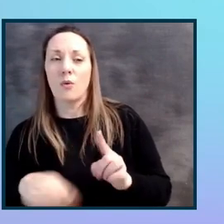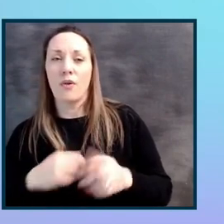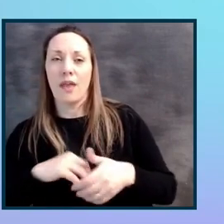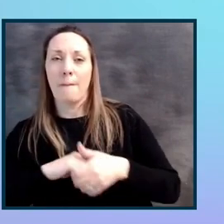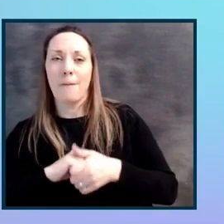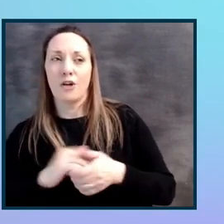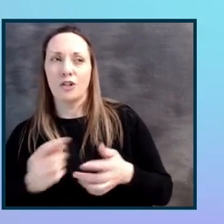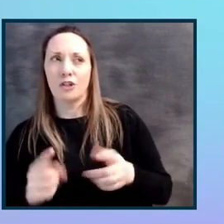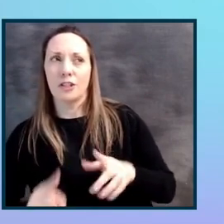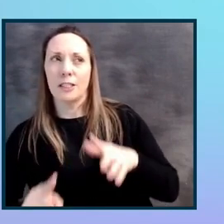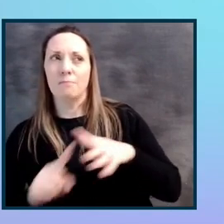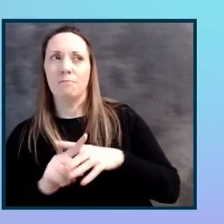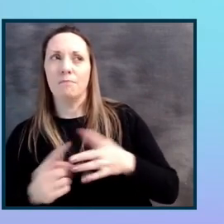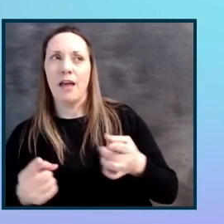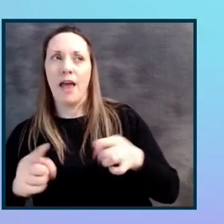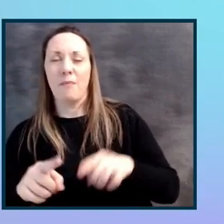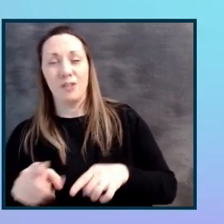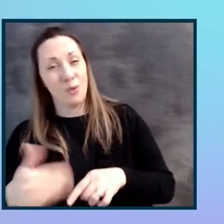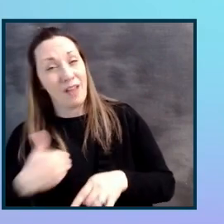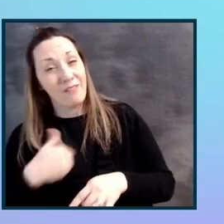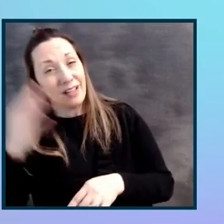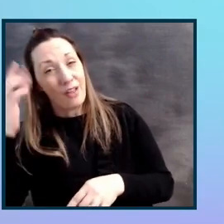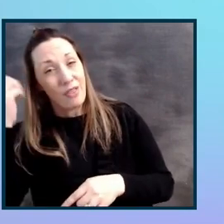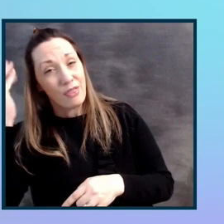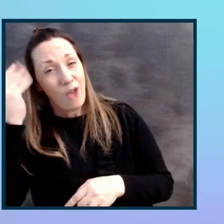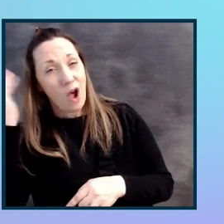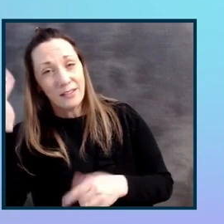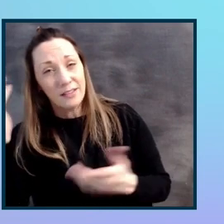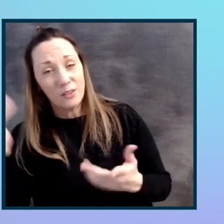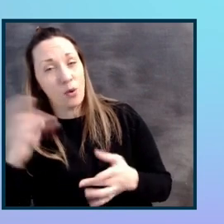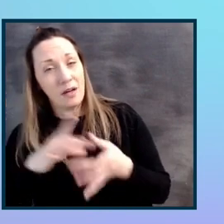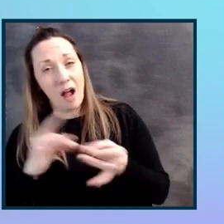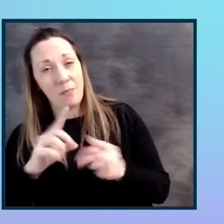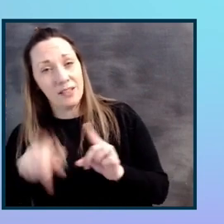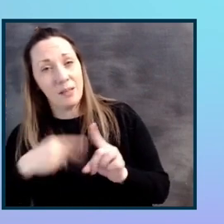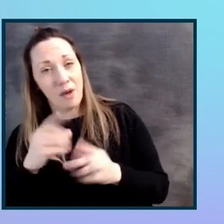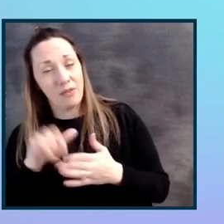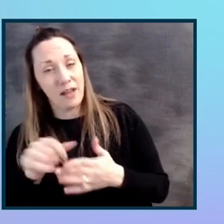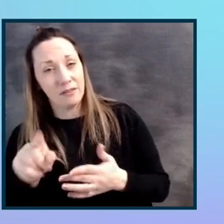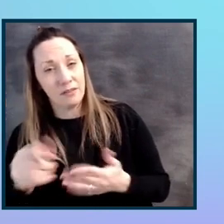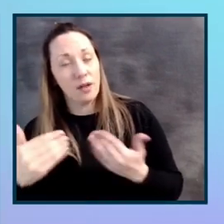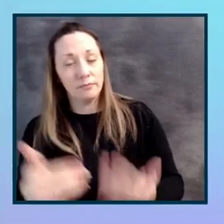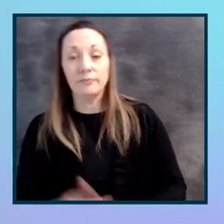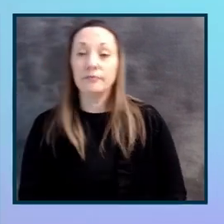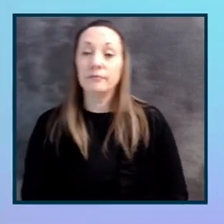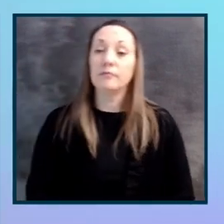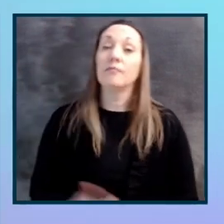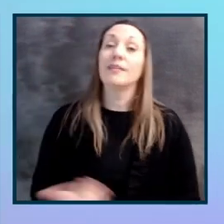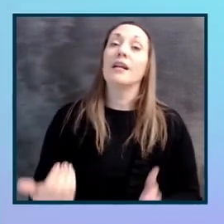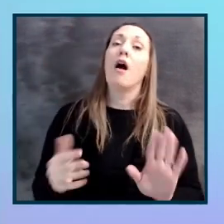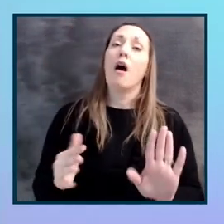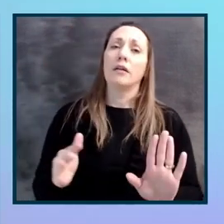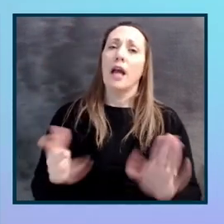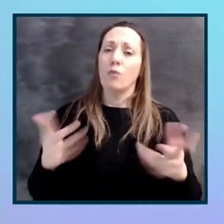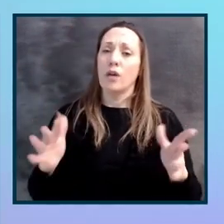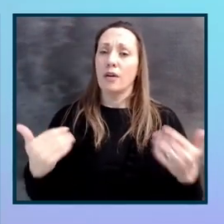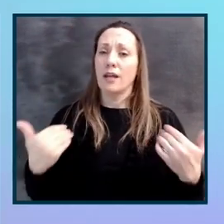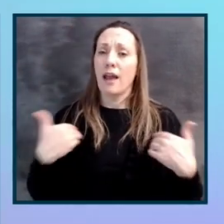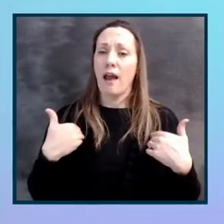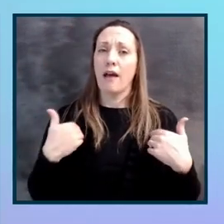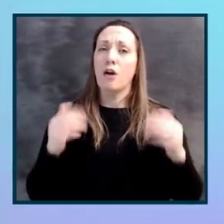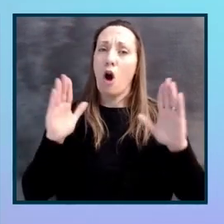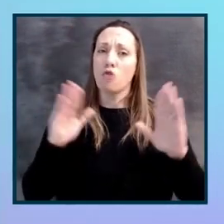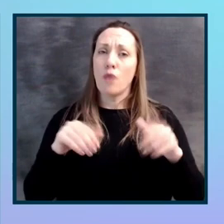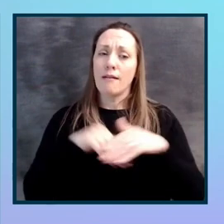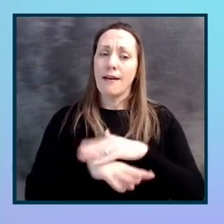But I guess, do you have any thoughts or comments about that? Go ahead. Okay, so we already had a great accessibility team,